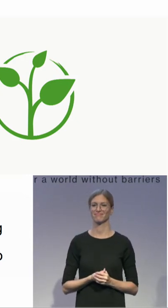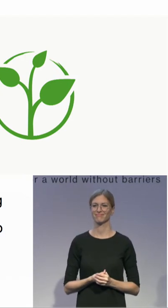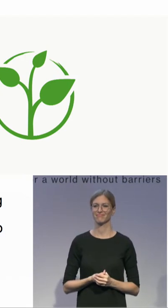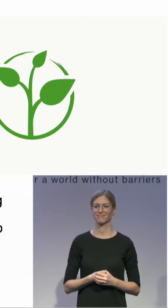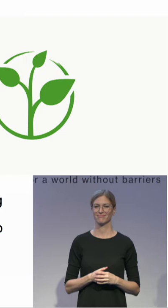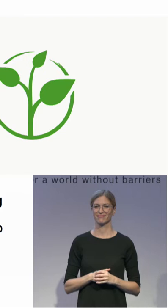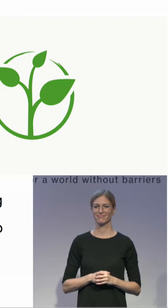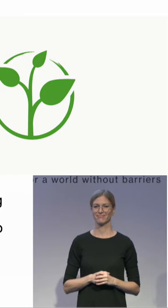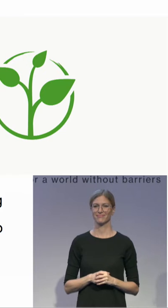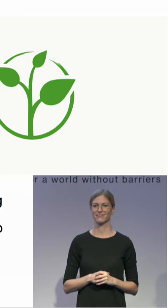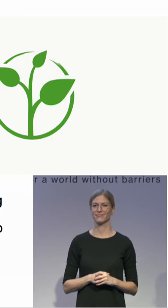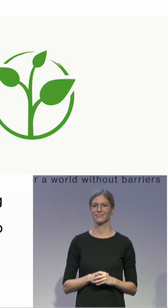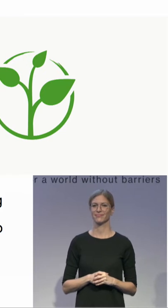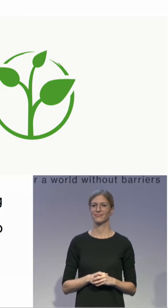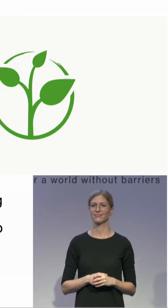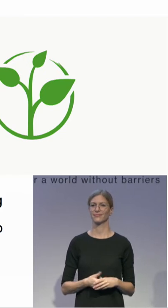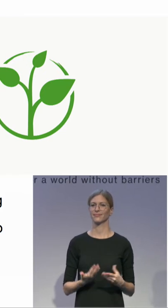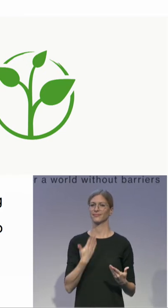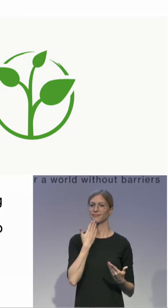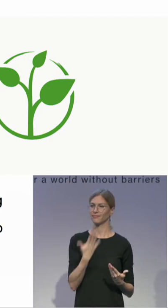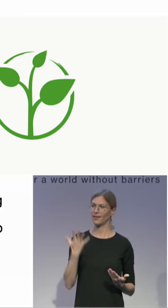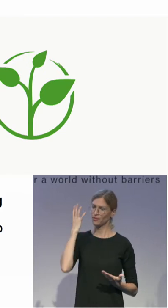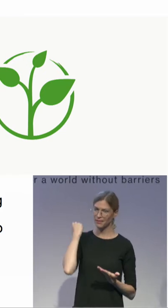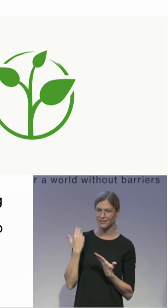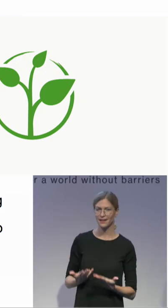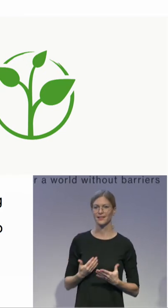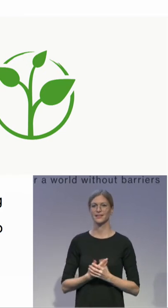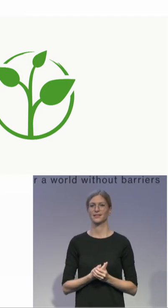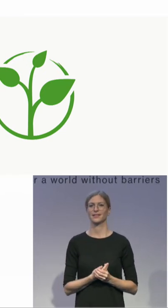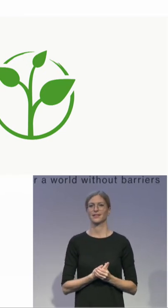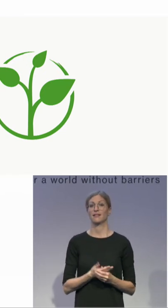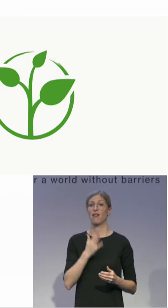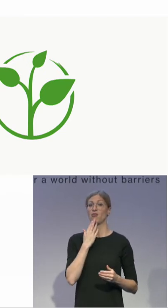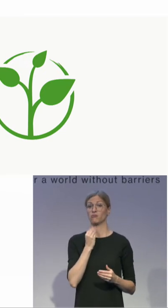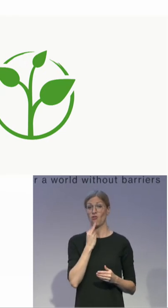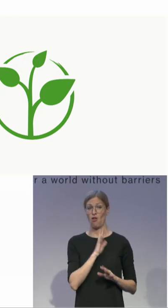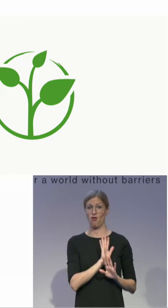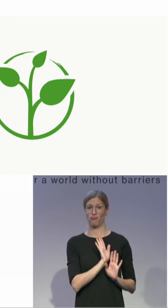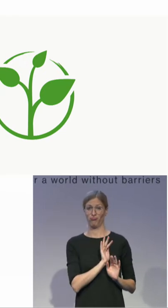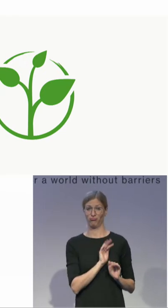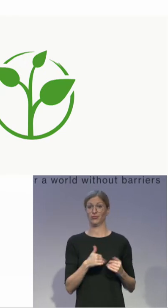Thanks again, Petra. So now we are leaving Israel and we are moving on to Canada.